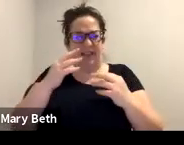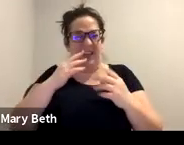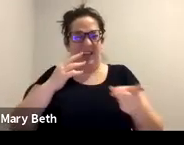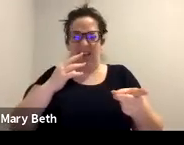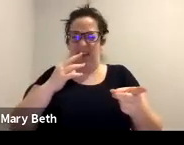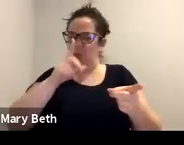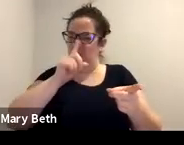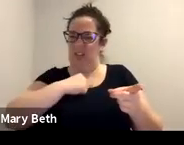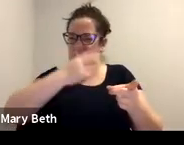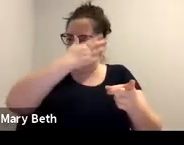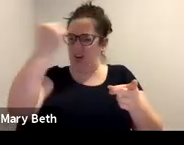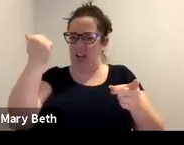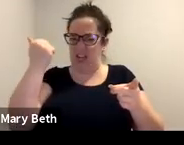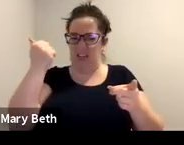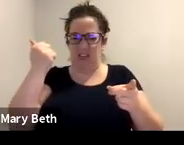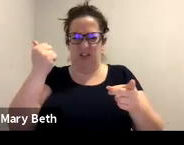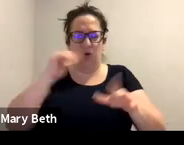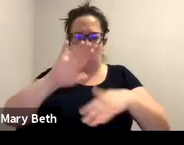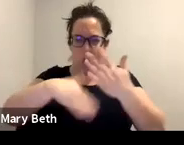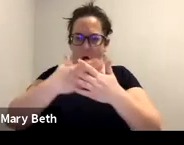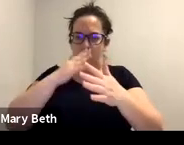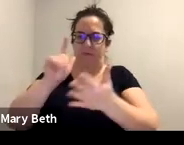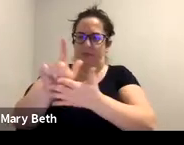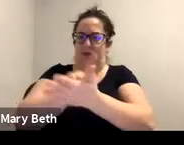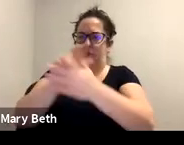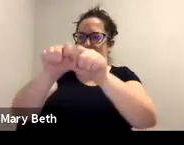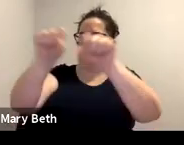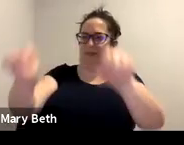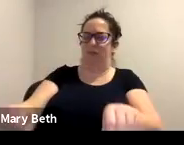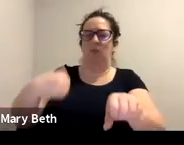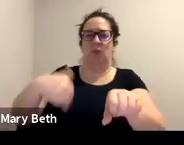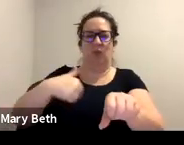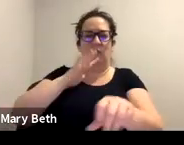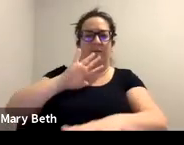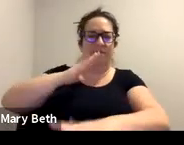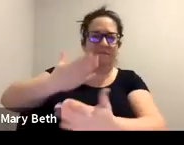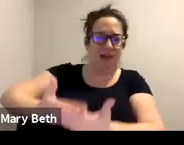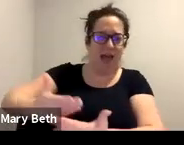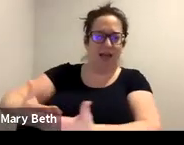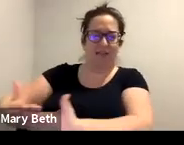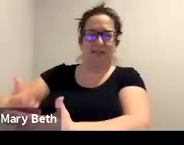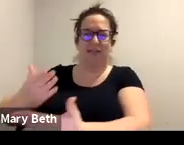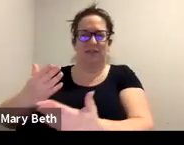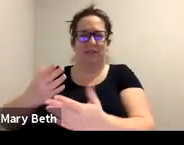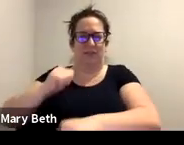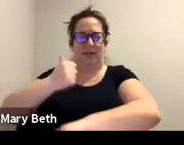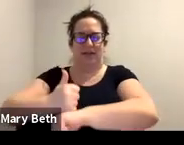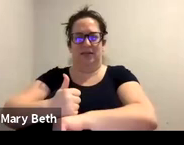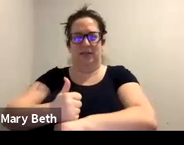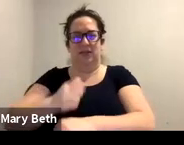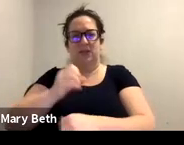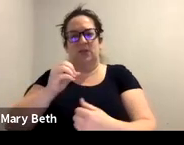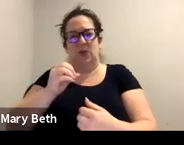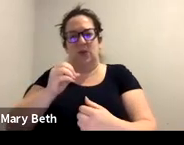specific. So we may be highlighting how traumatizing the experience has been for a survivor. But when talking to the attorney,